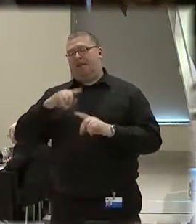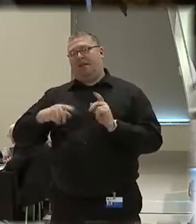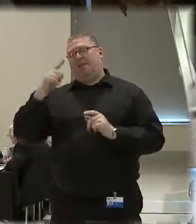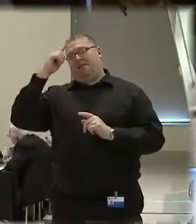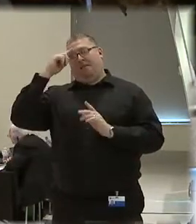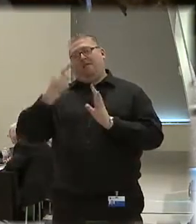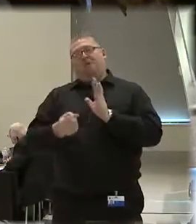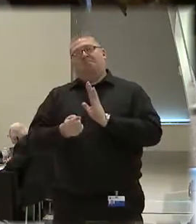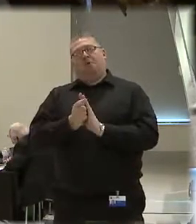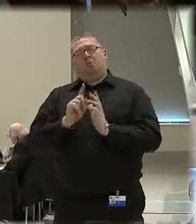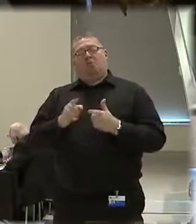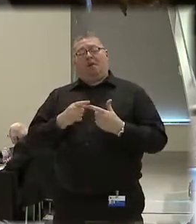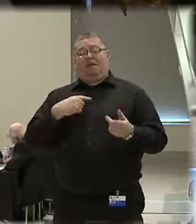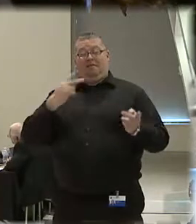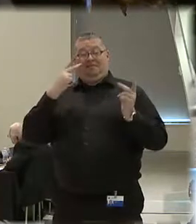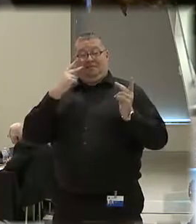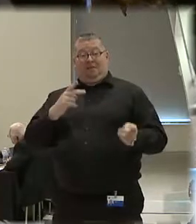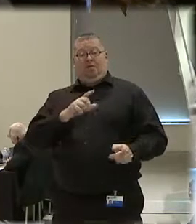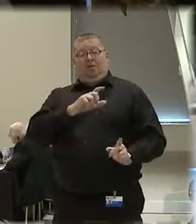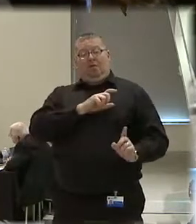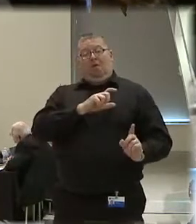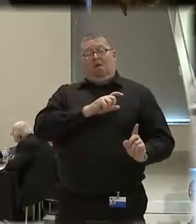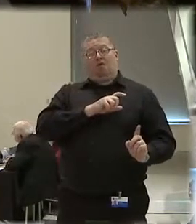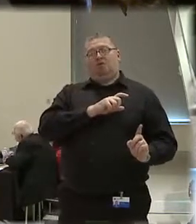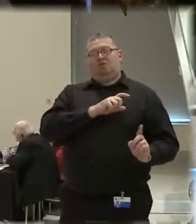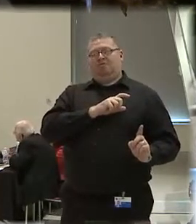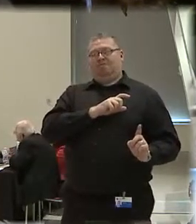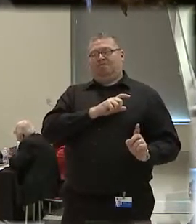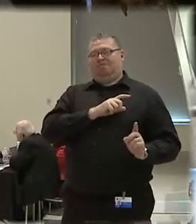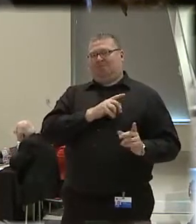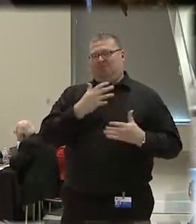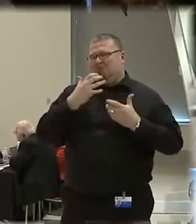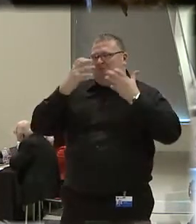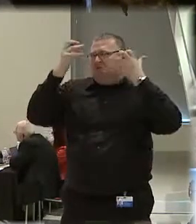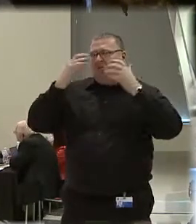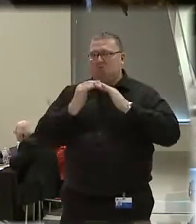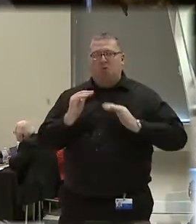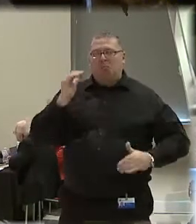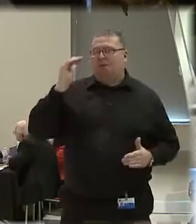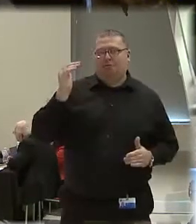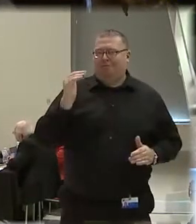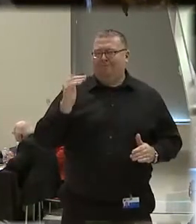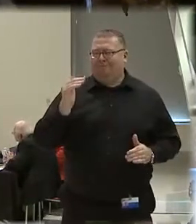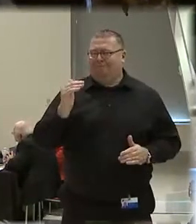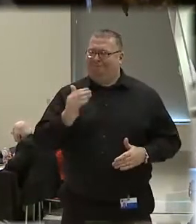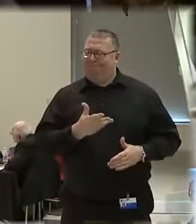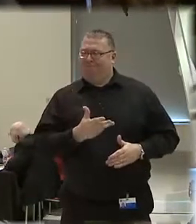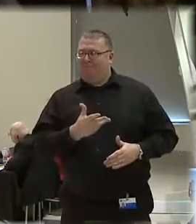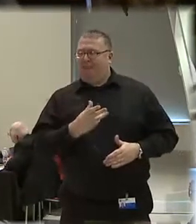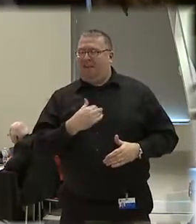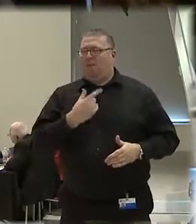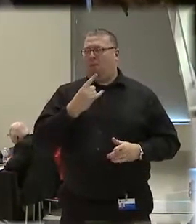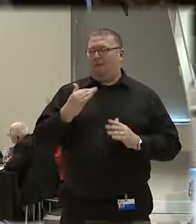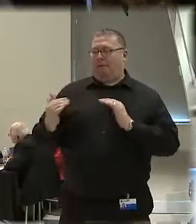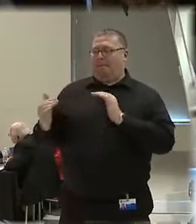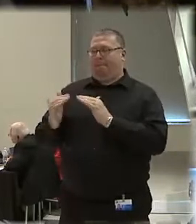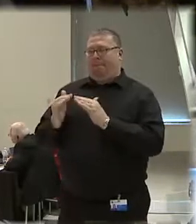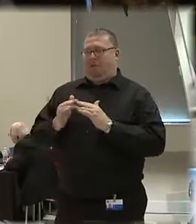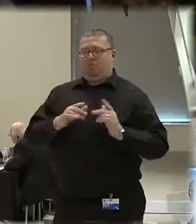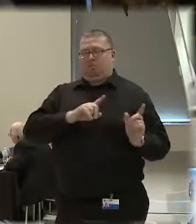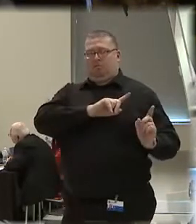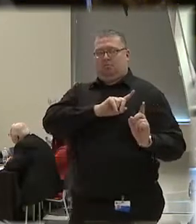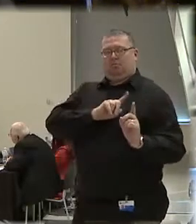a moment where when I've seen an officer overly agitated and having one of his peers on site,